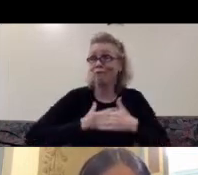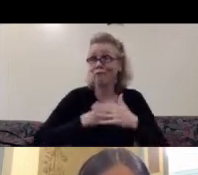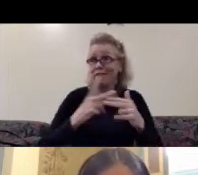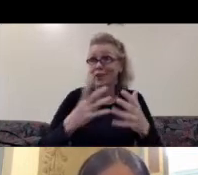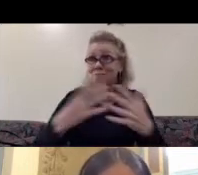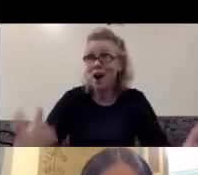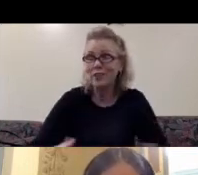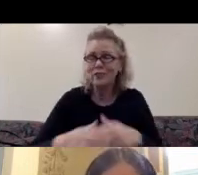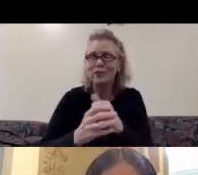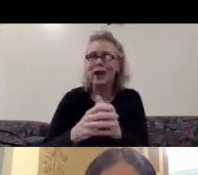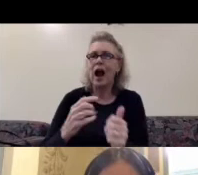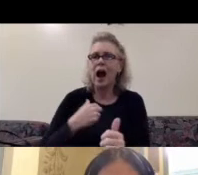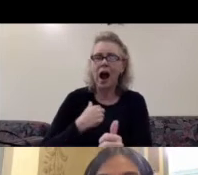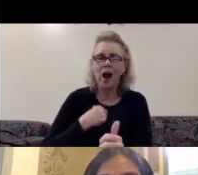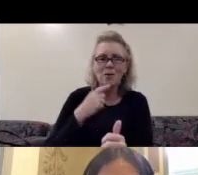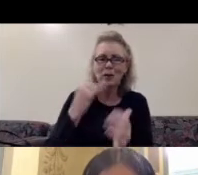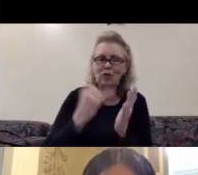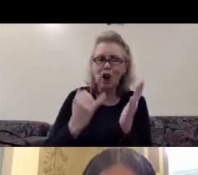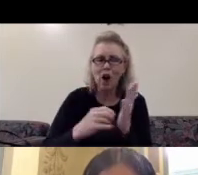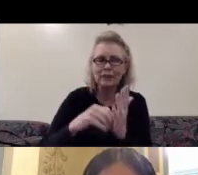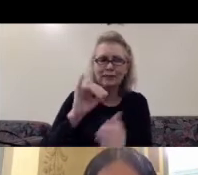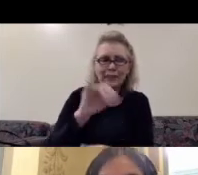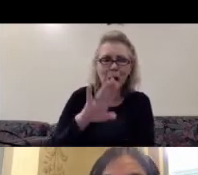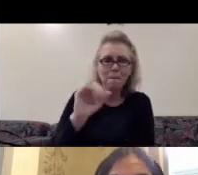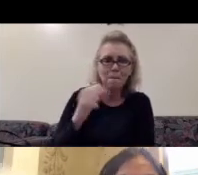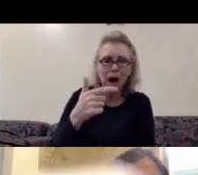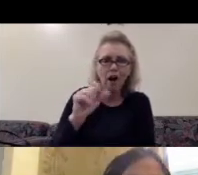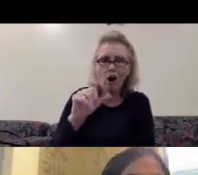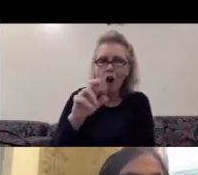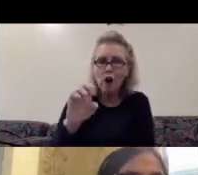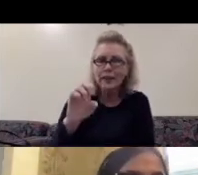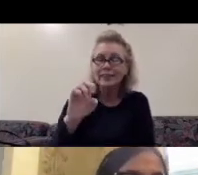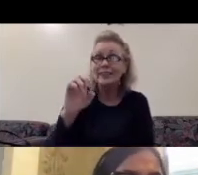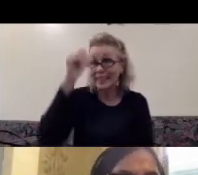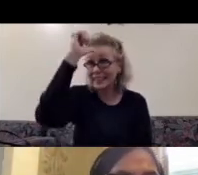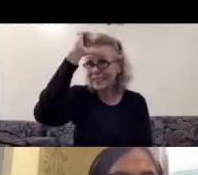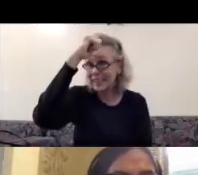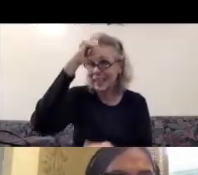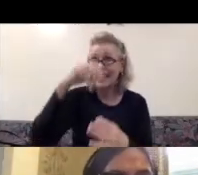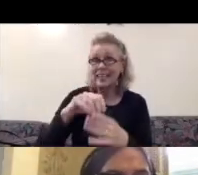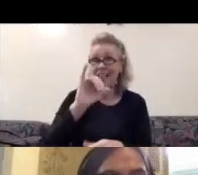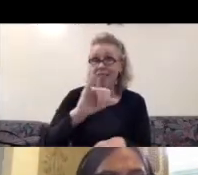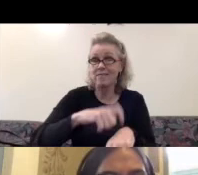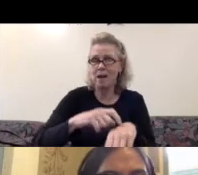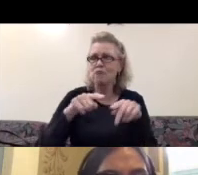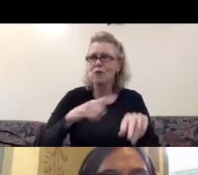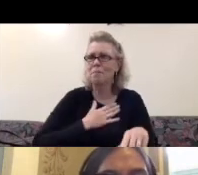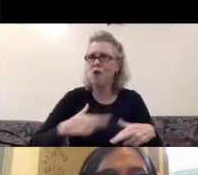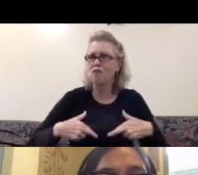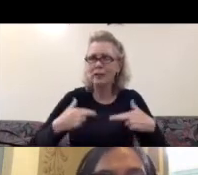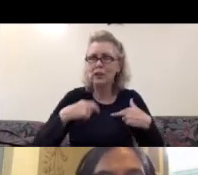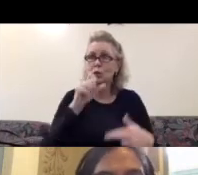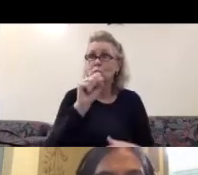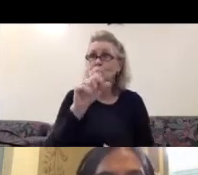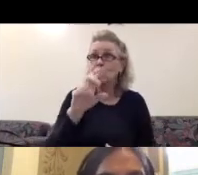I was guest artist at Srishti University in Bangalore, India. So during the period of residency, my studio became the studio